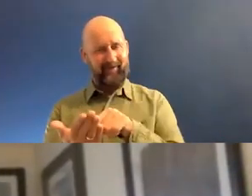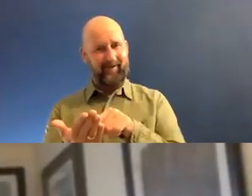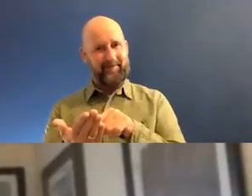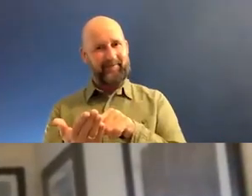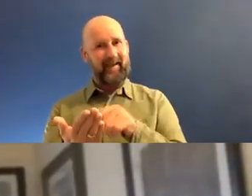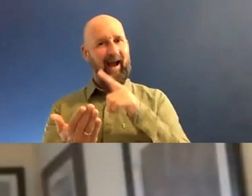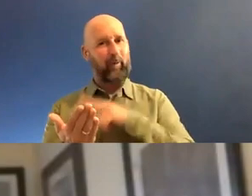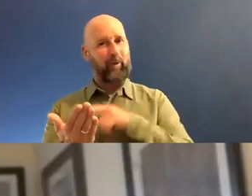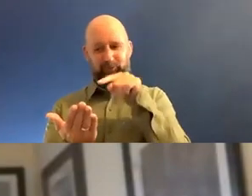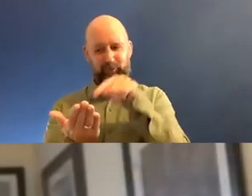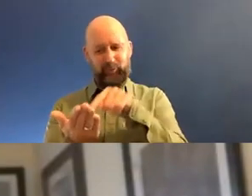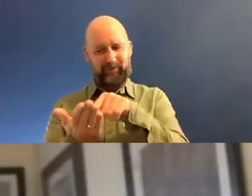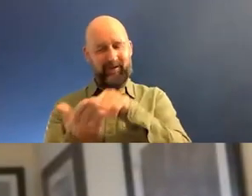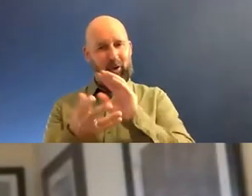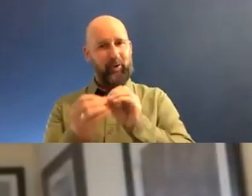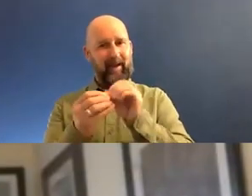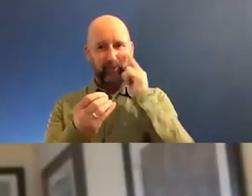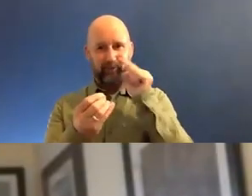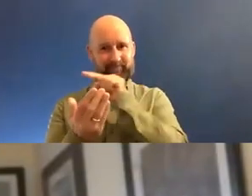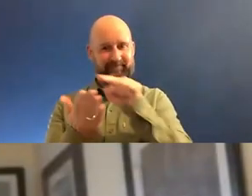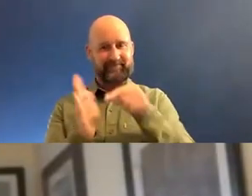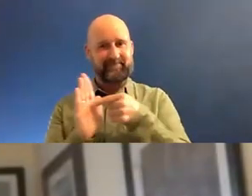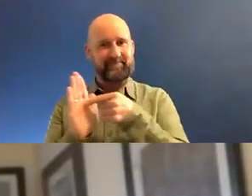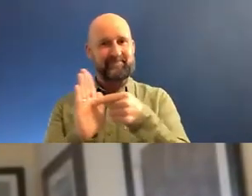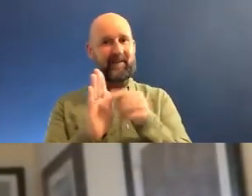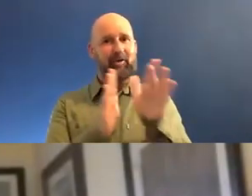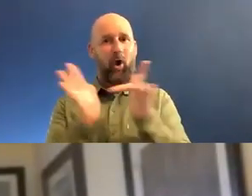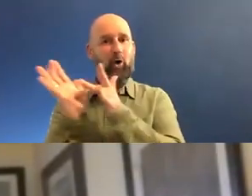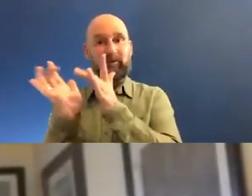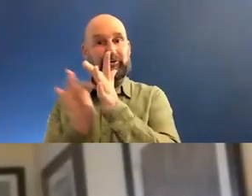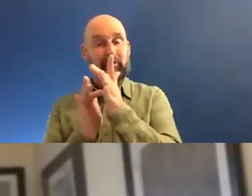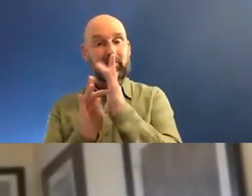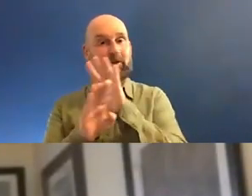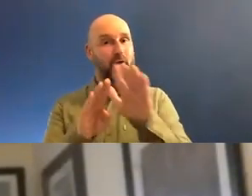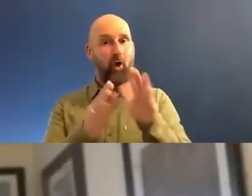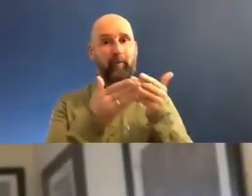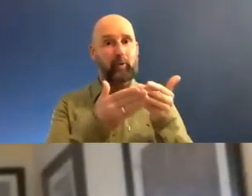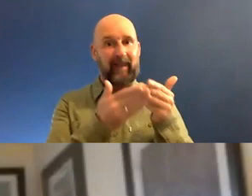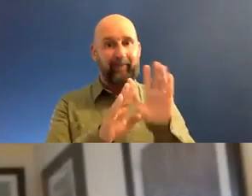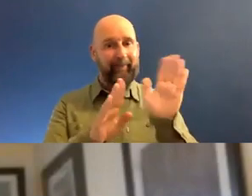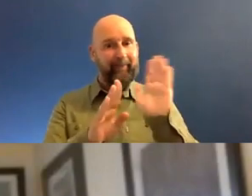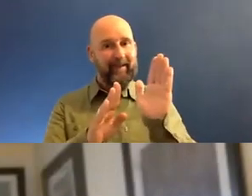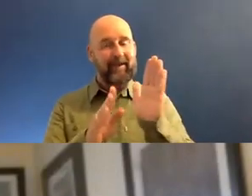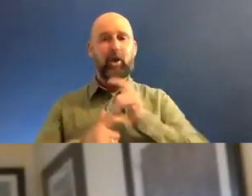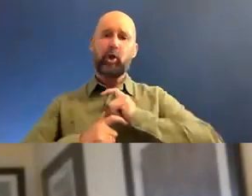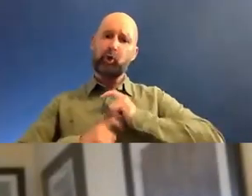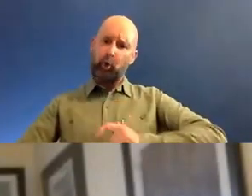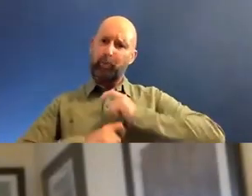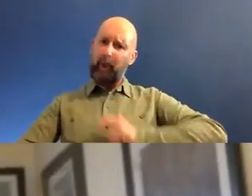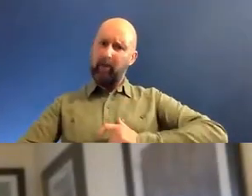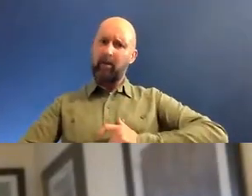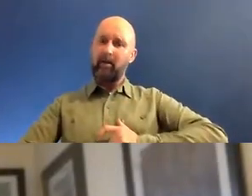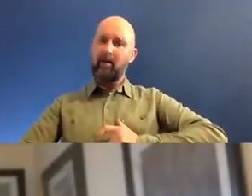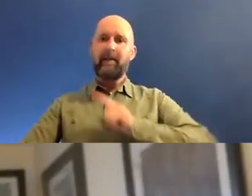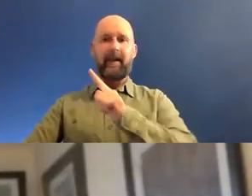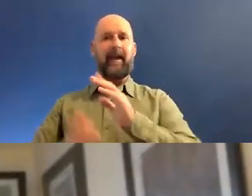that common thread that wasn't necessarily Christian or Muslim, but was human. And like, like, like Miriam said earlier, it's just, it's